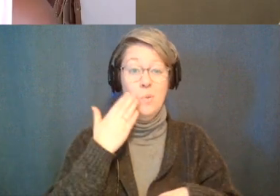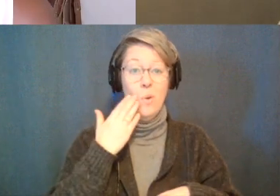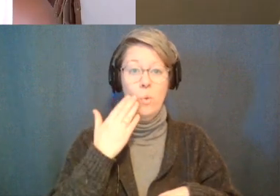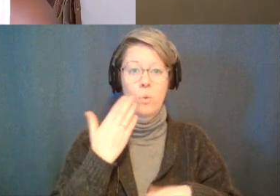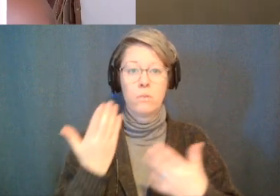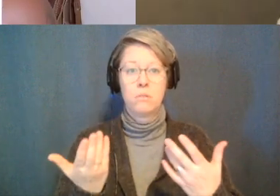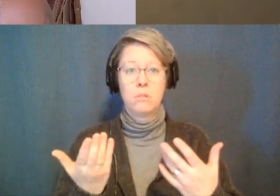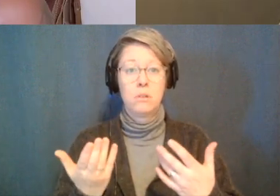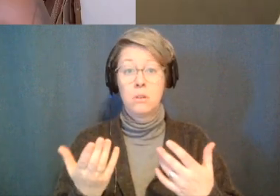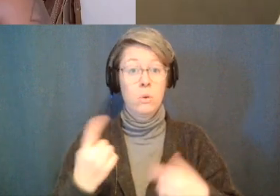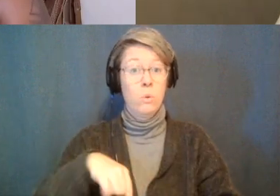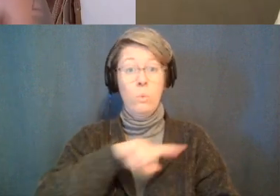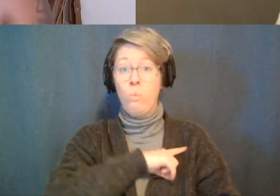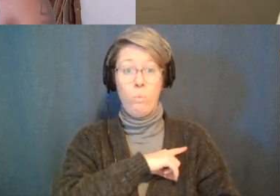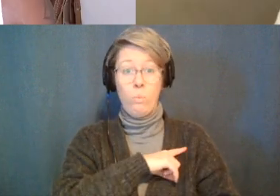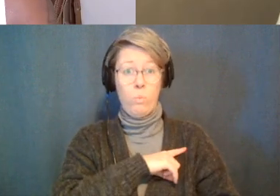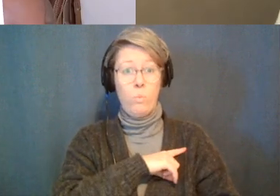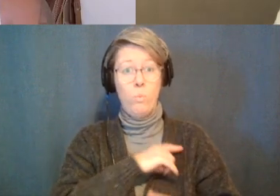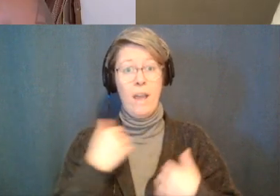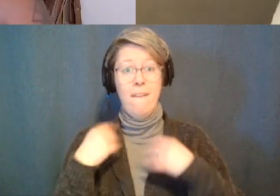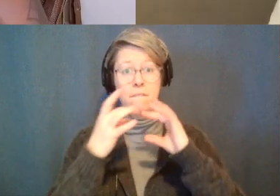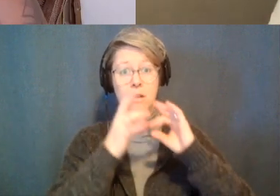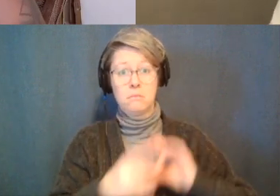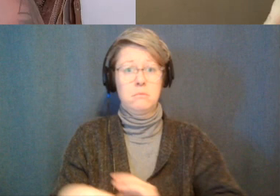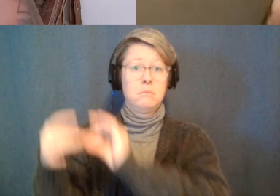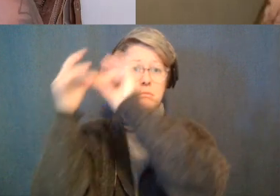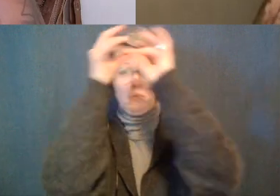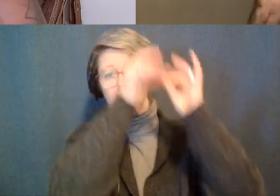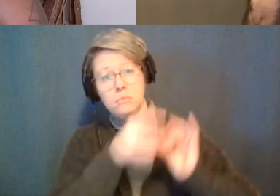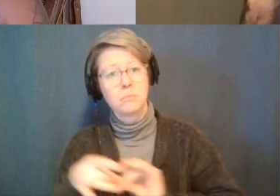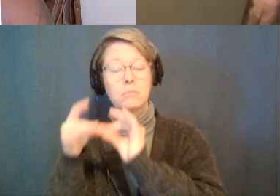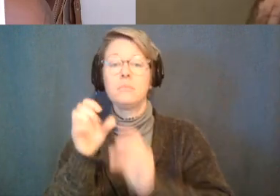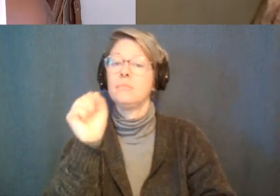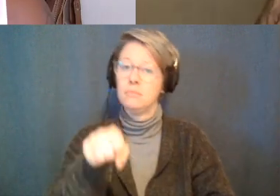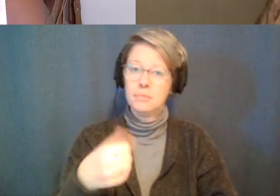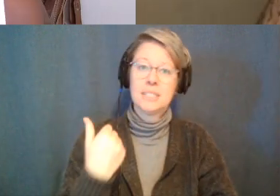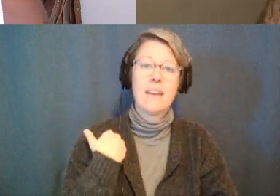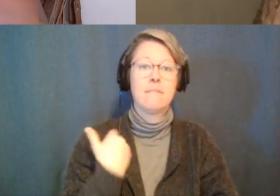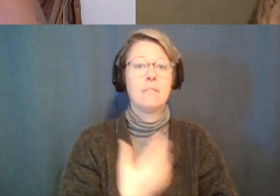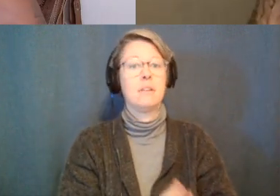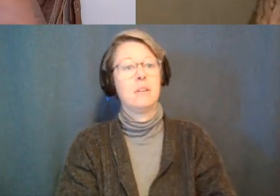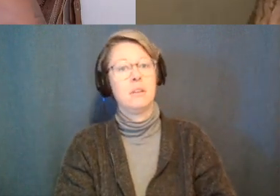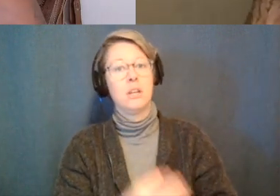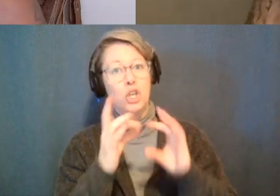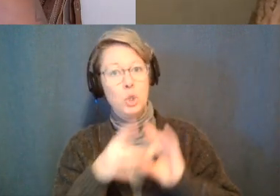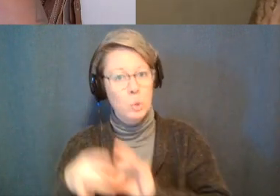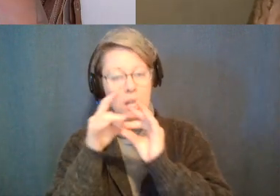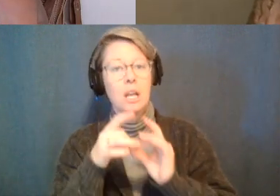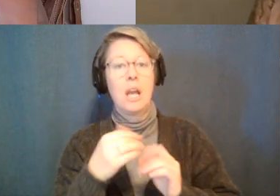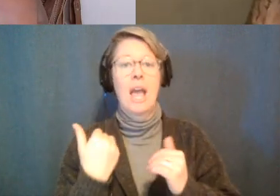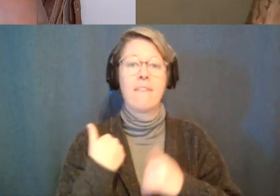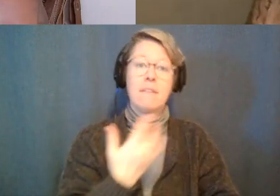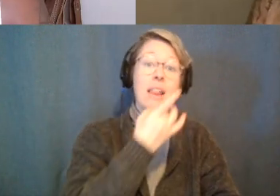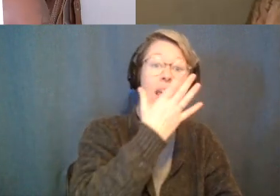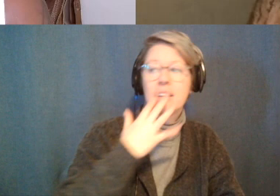dish you know i'm saying like it's a different food so tantra is about yes we understand that everything's unity but also in our